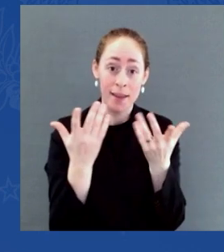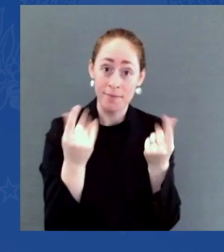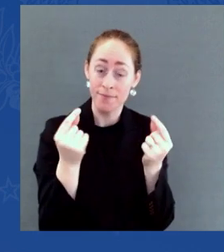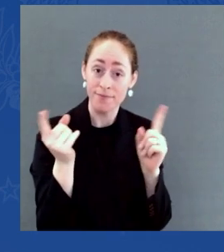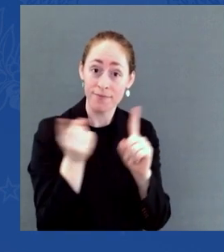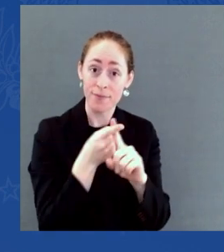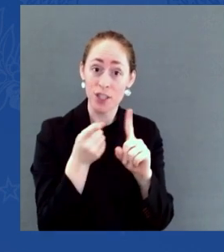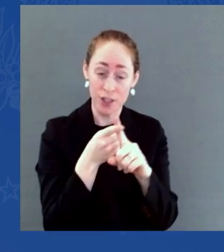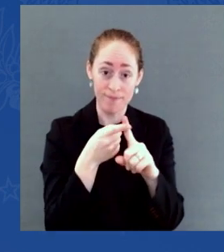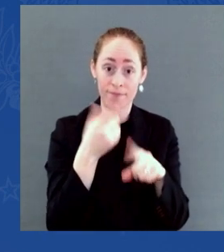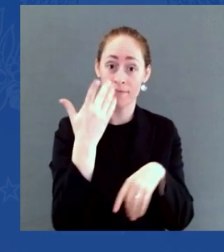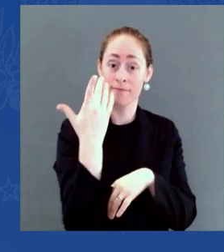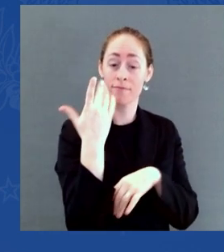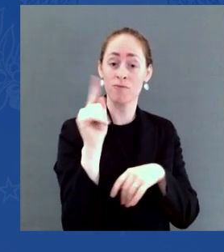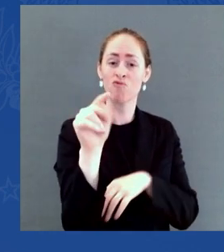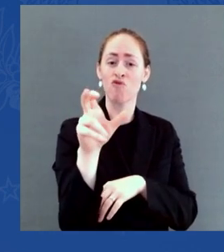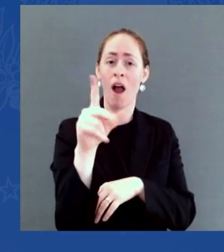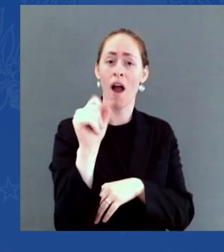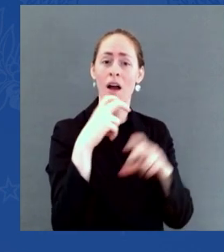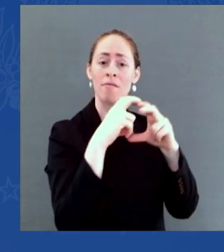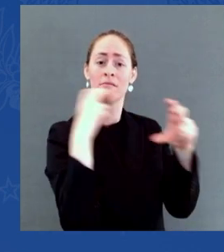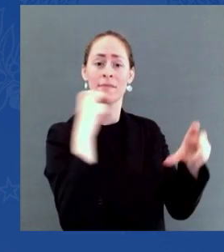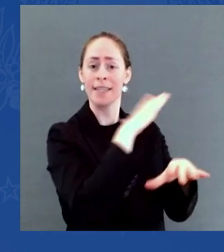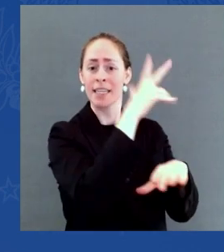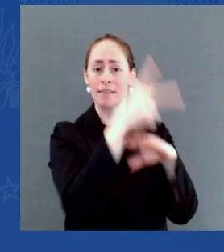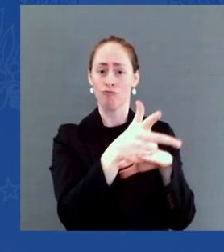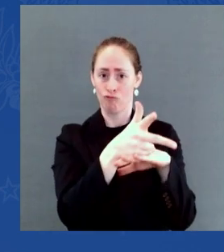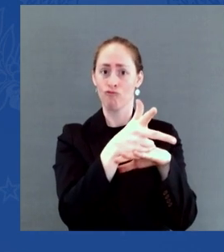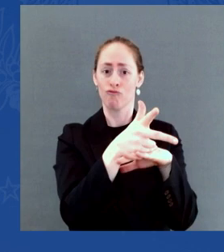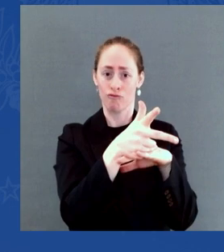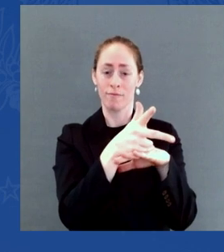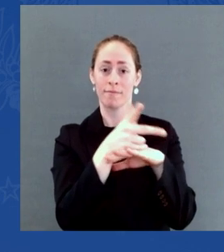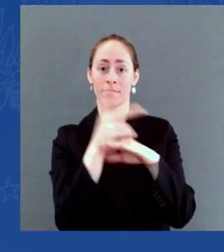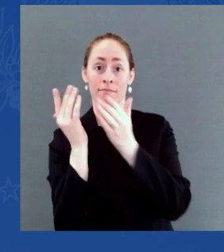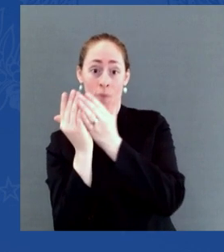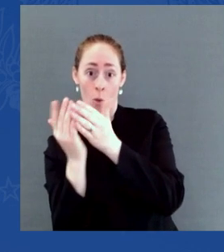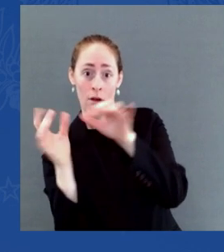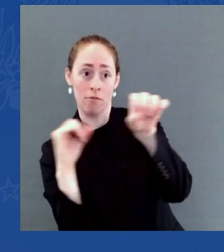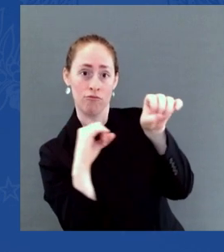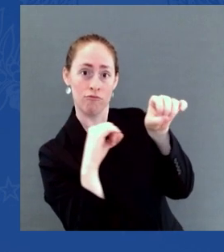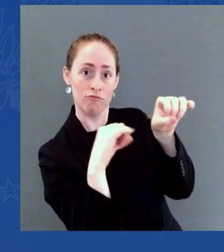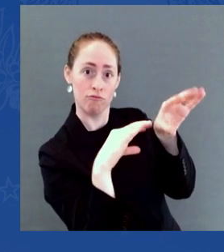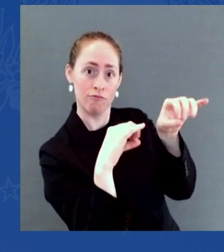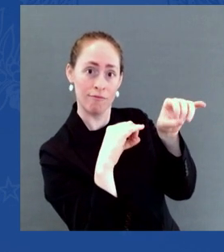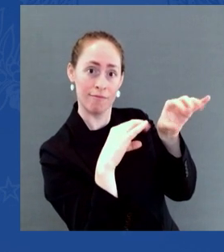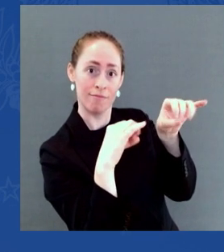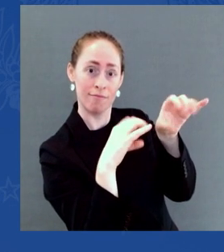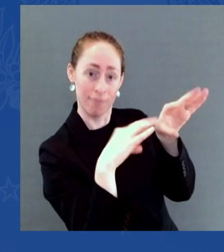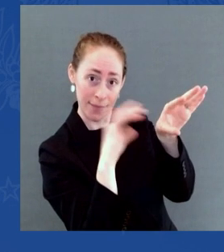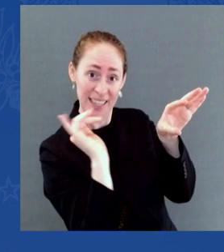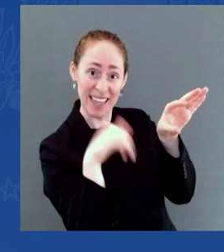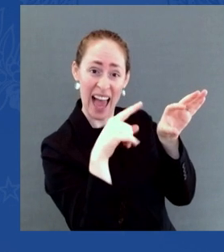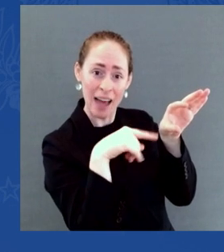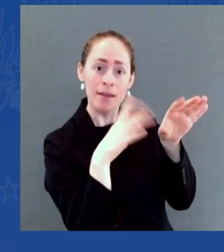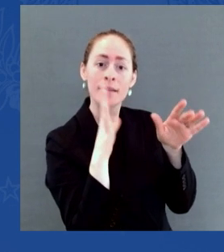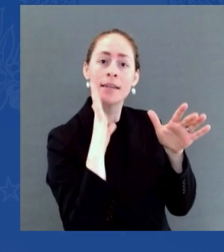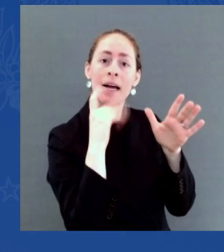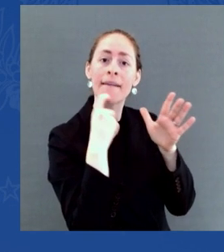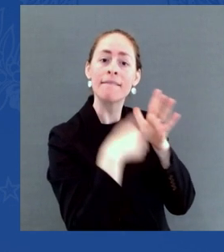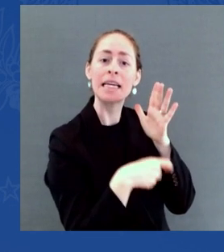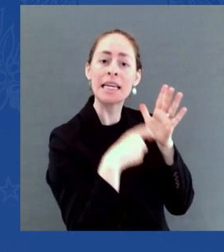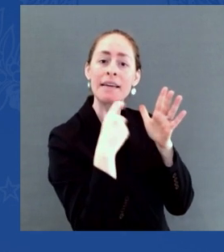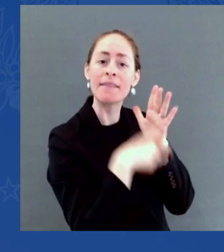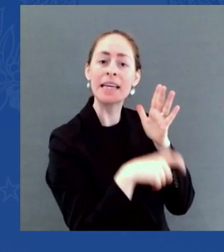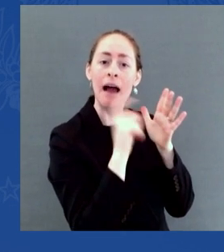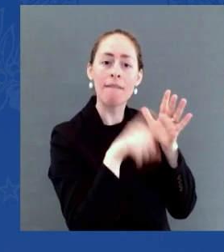pick up the containers, if they do it at night or on the weekends, when roads are less congested. Working with my